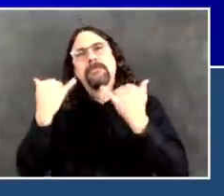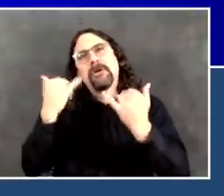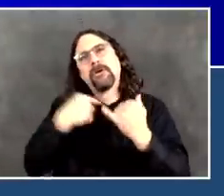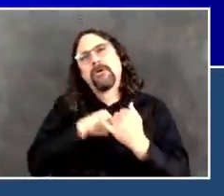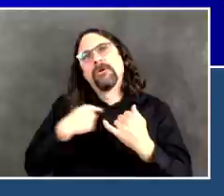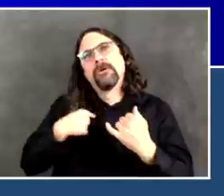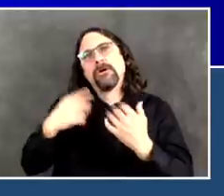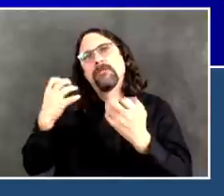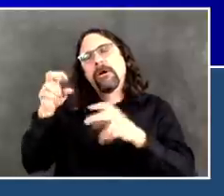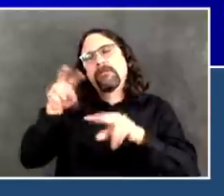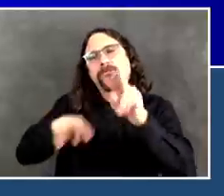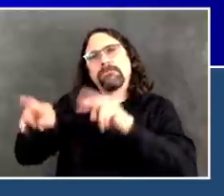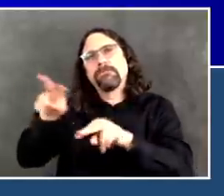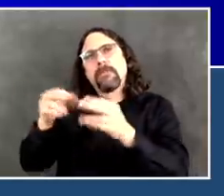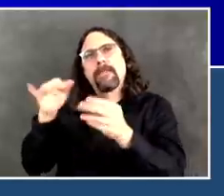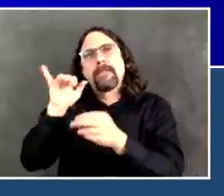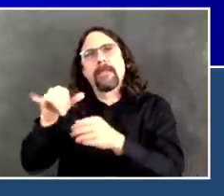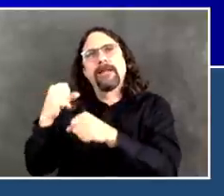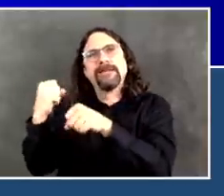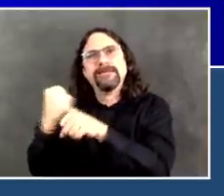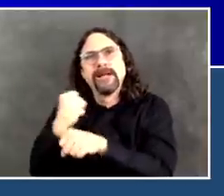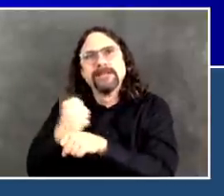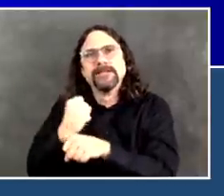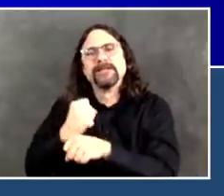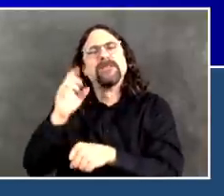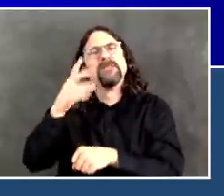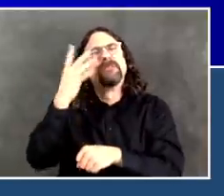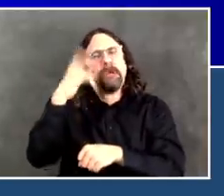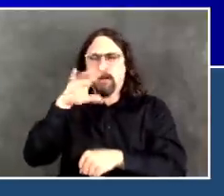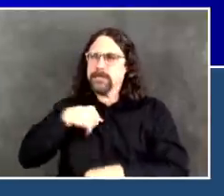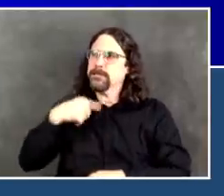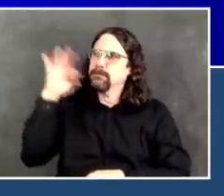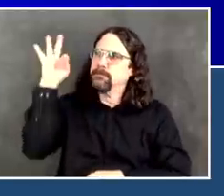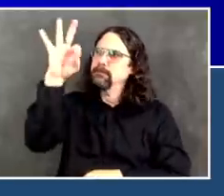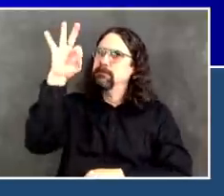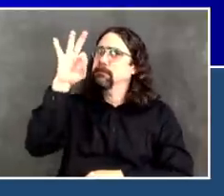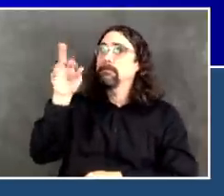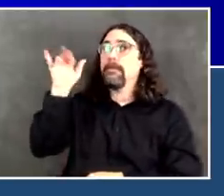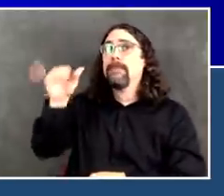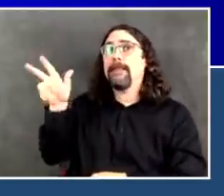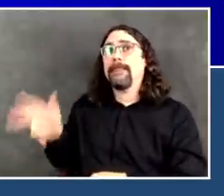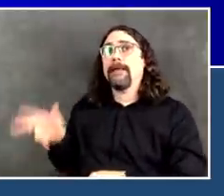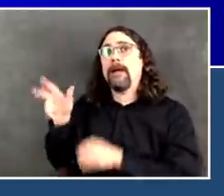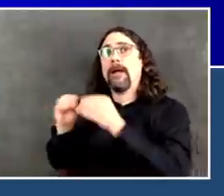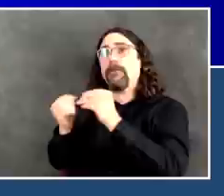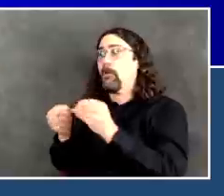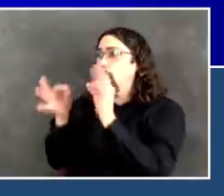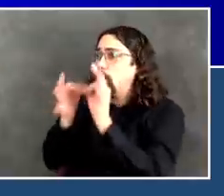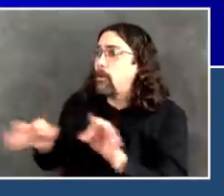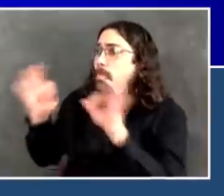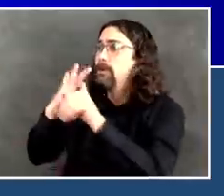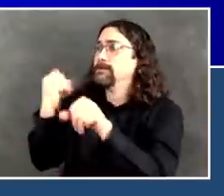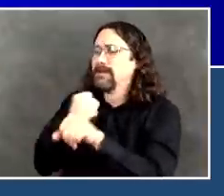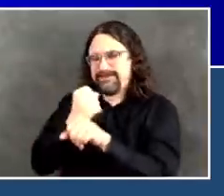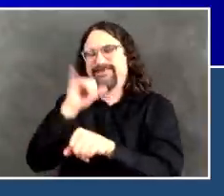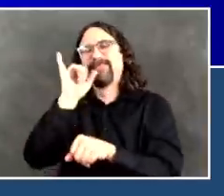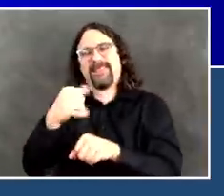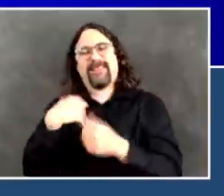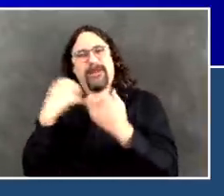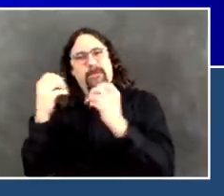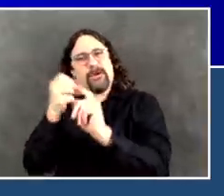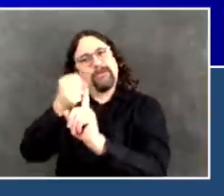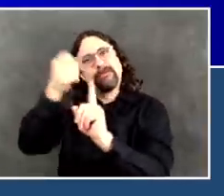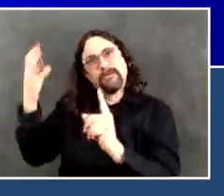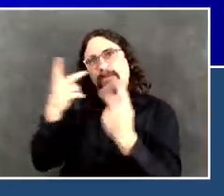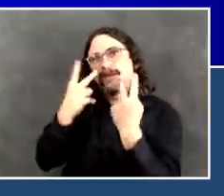tracking and publishing this information. So on the indicator number one, the daily number of people admitted to hospitals for suspected